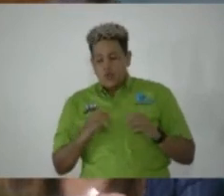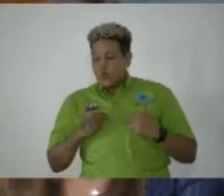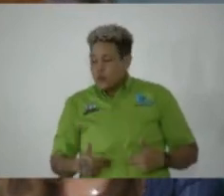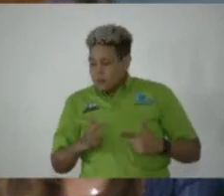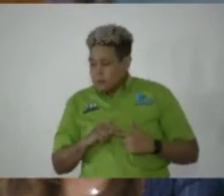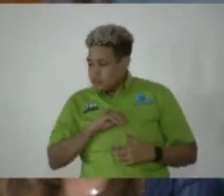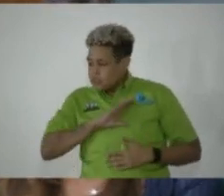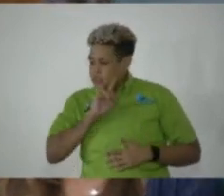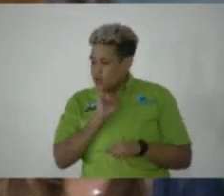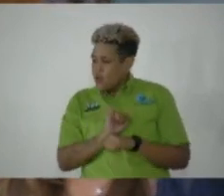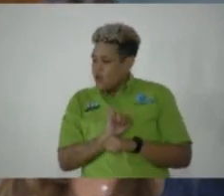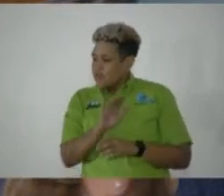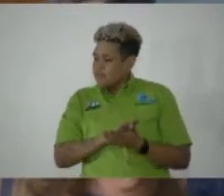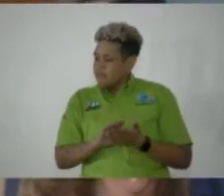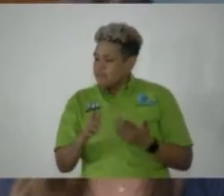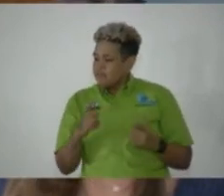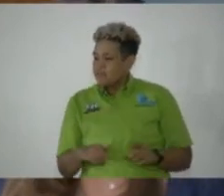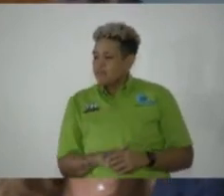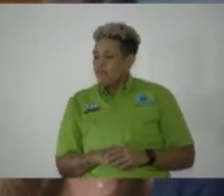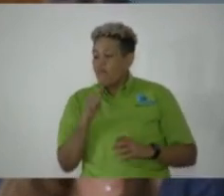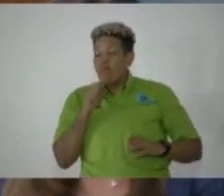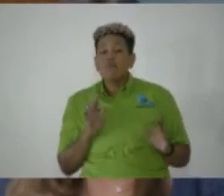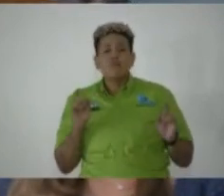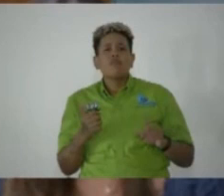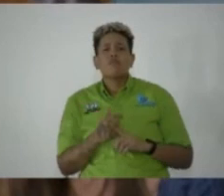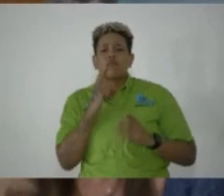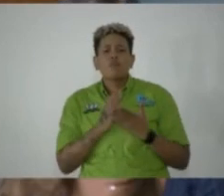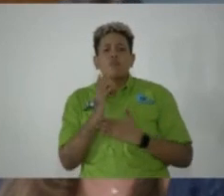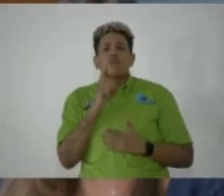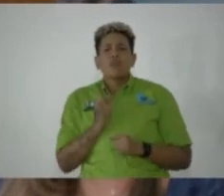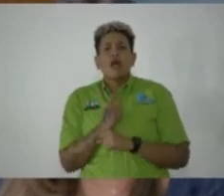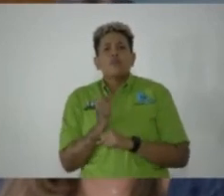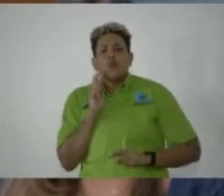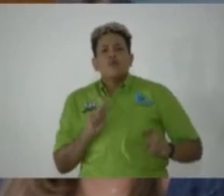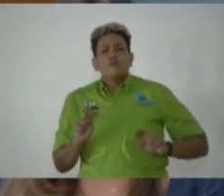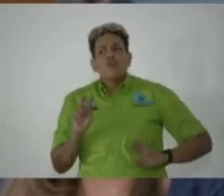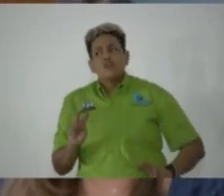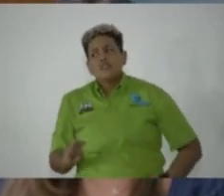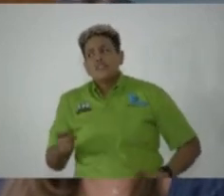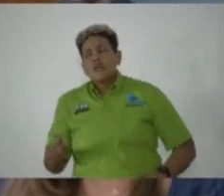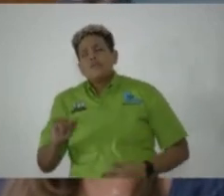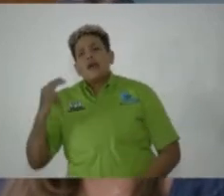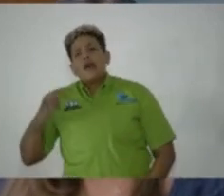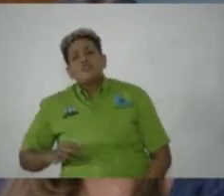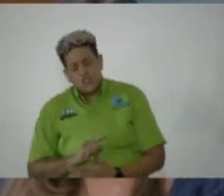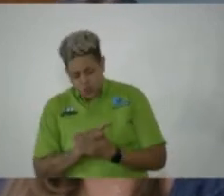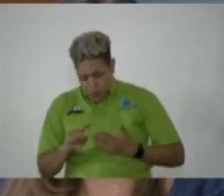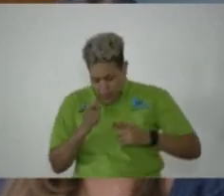dignity of our people. Madam Speaker, is through annual observances like Heritage Week,